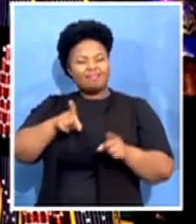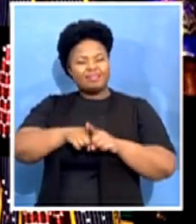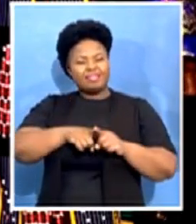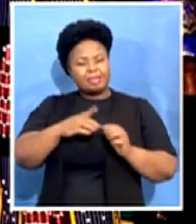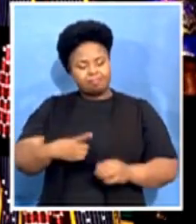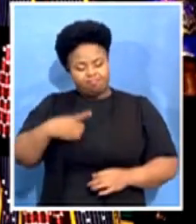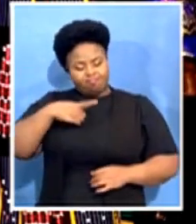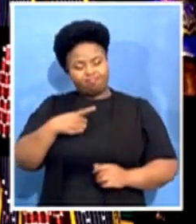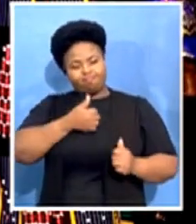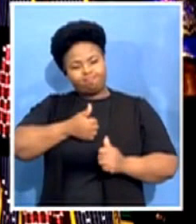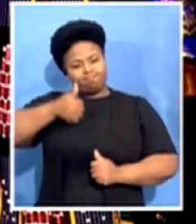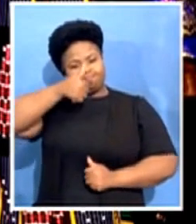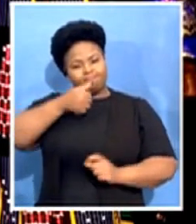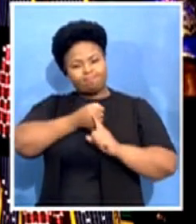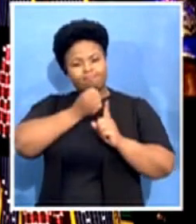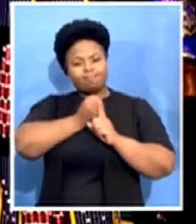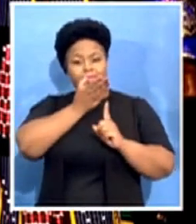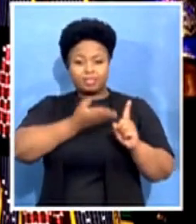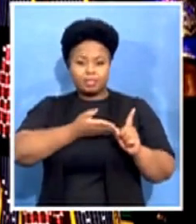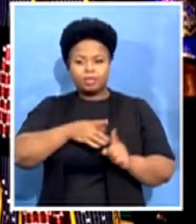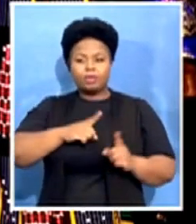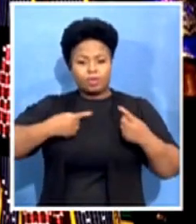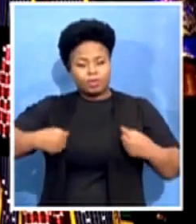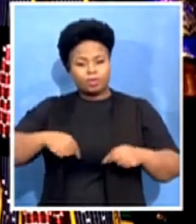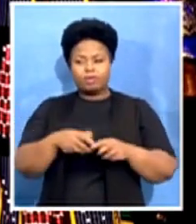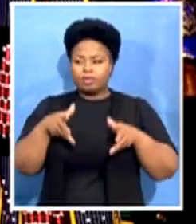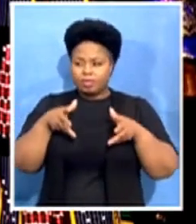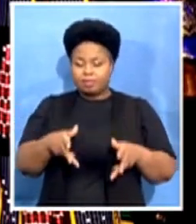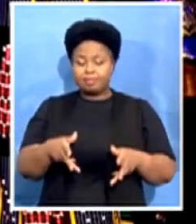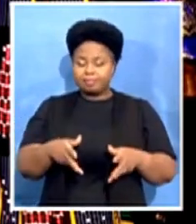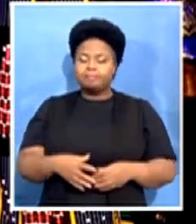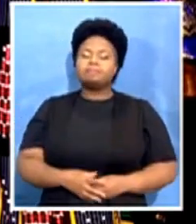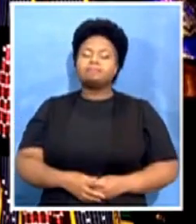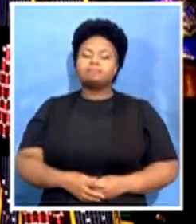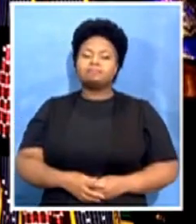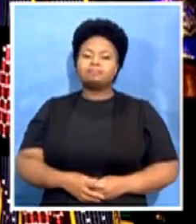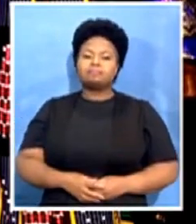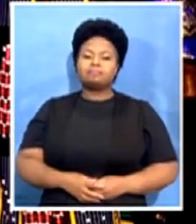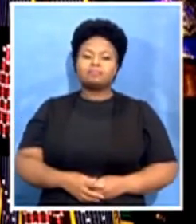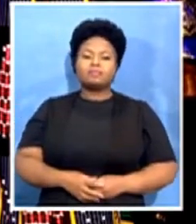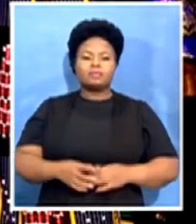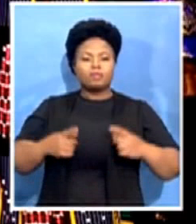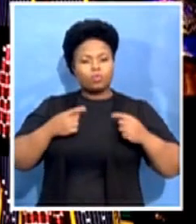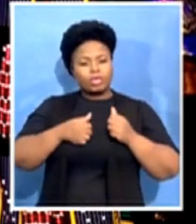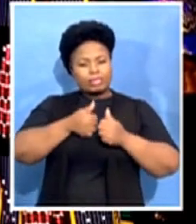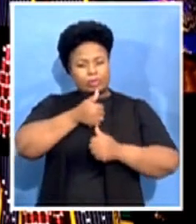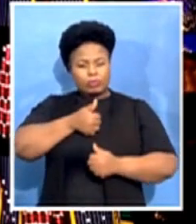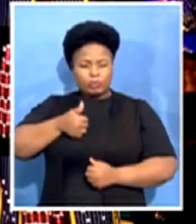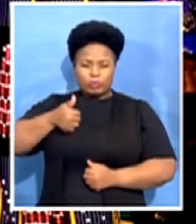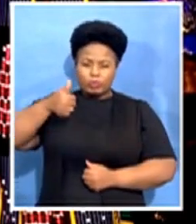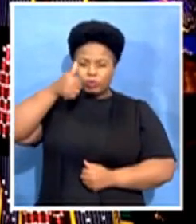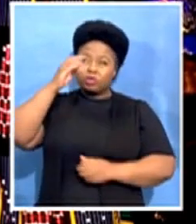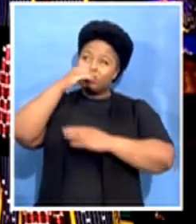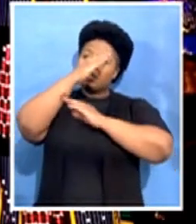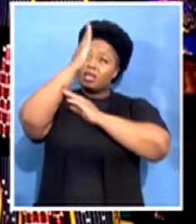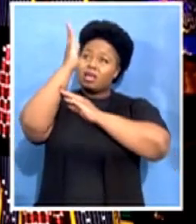As we raise your pyramid to the skies today we say to